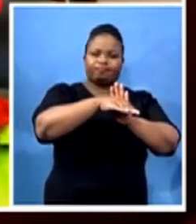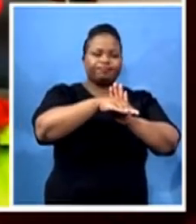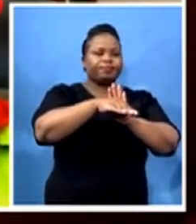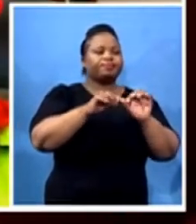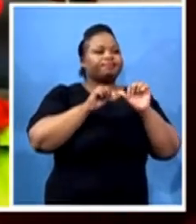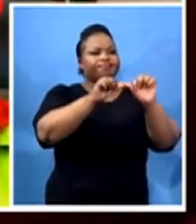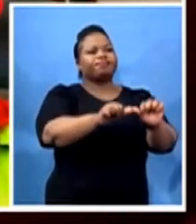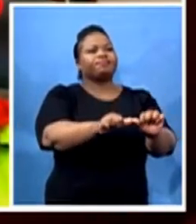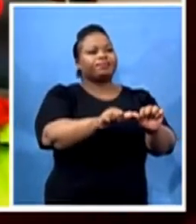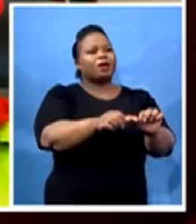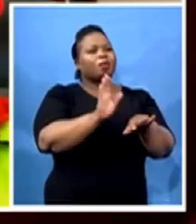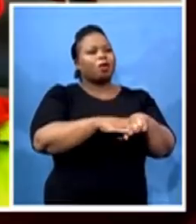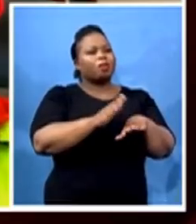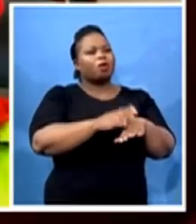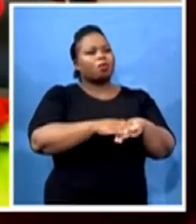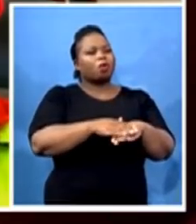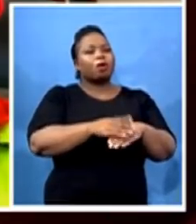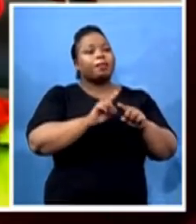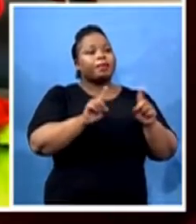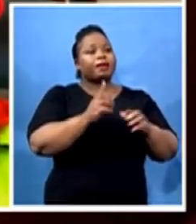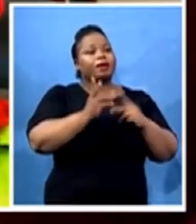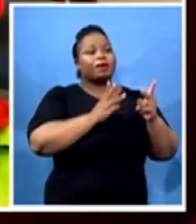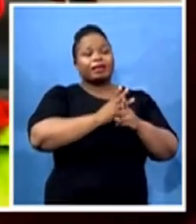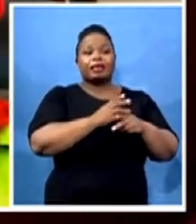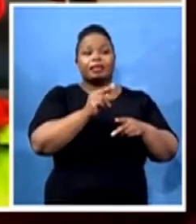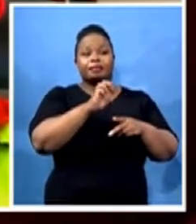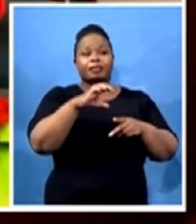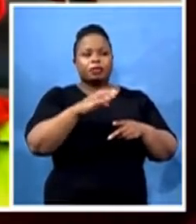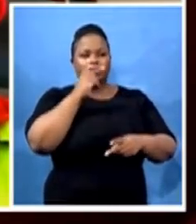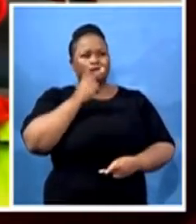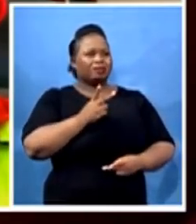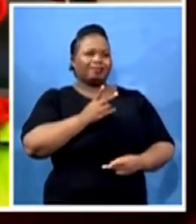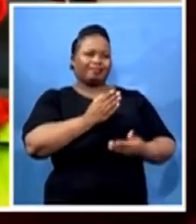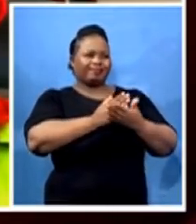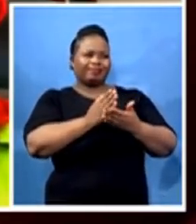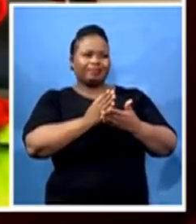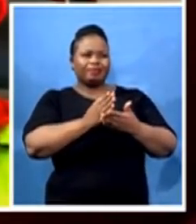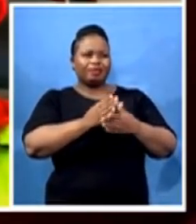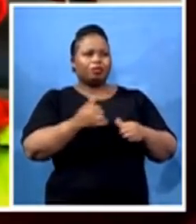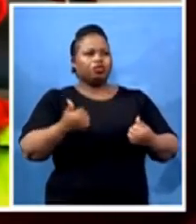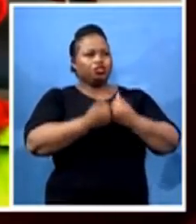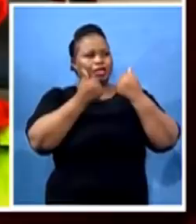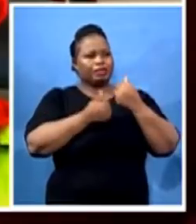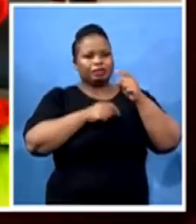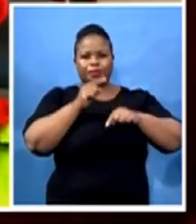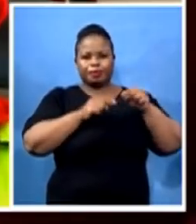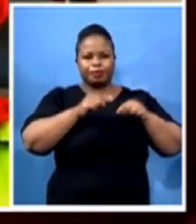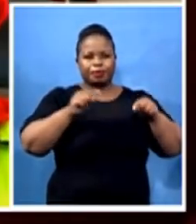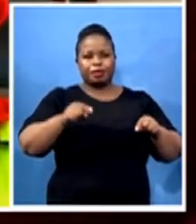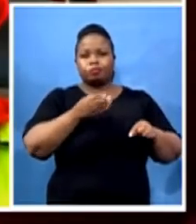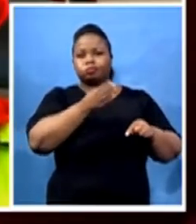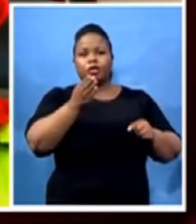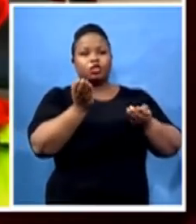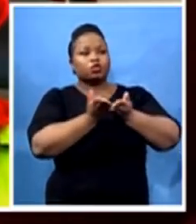get, MEC, is that there's still infrastructure challenges, not only in schools, but generally. You see protests